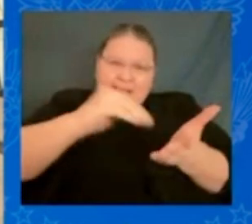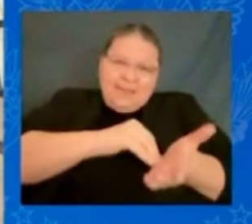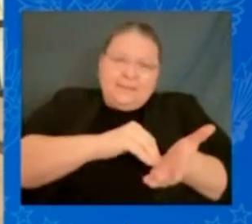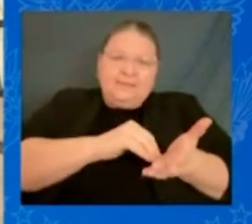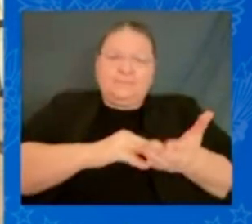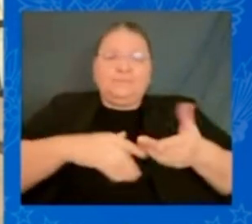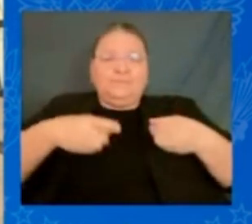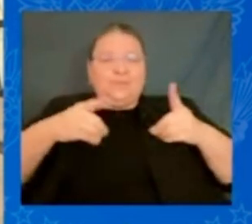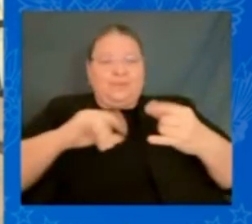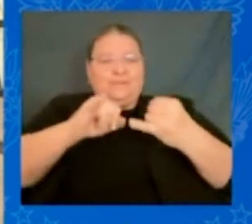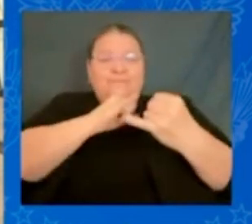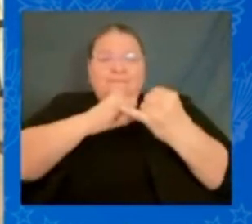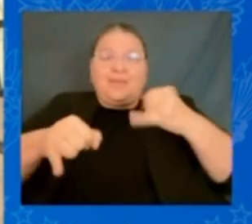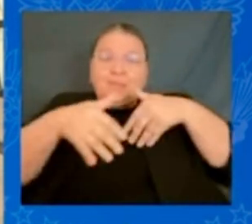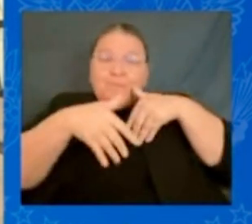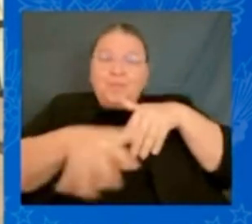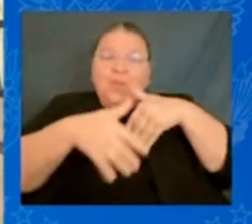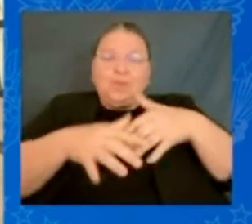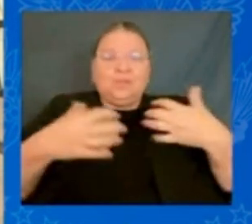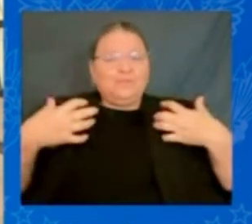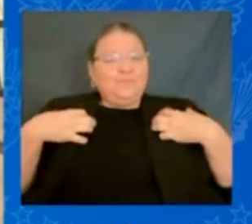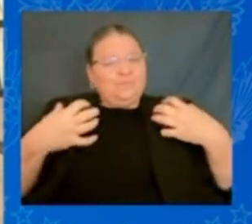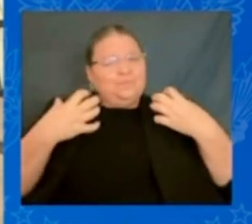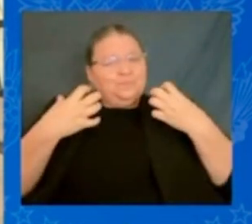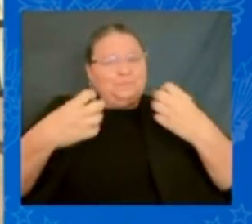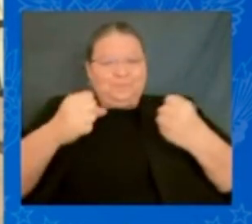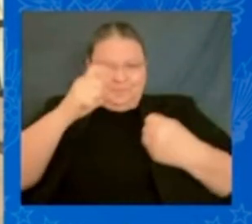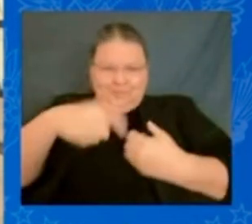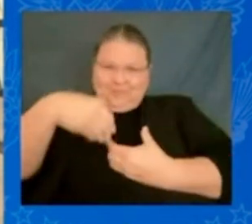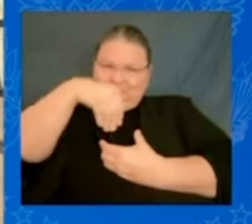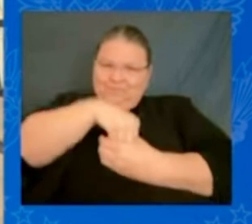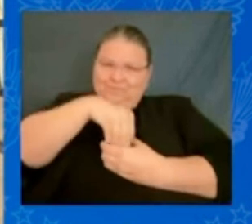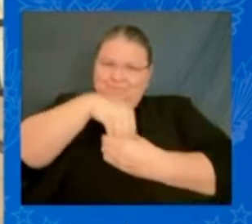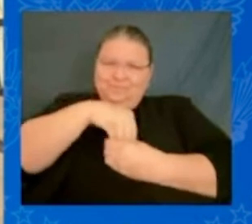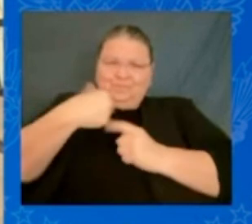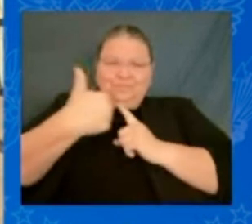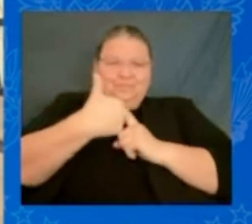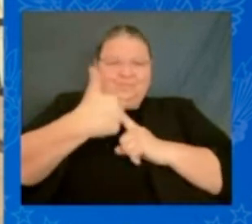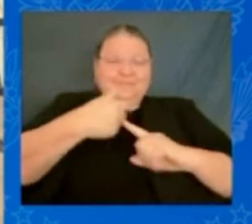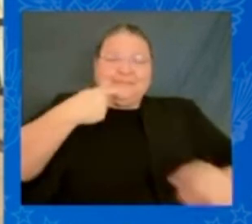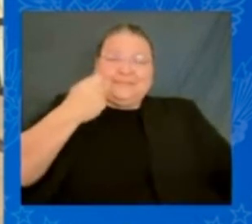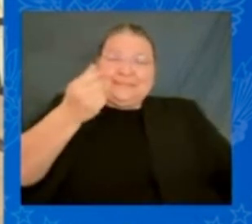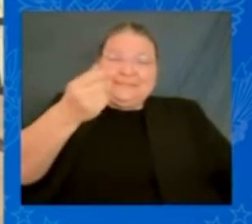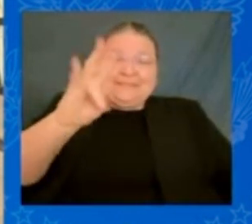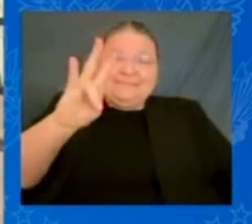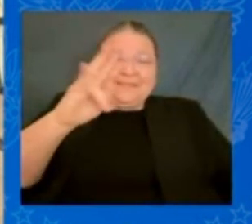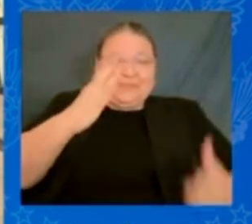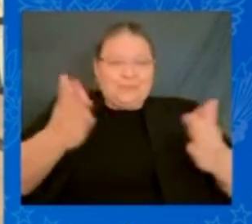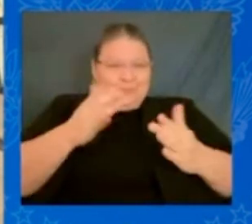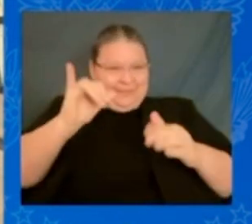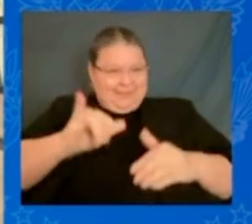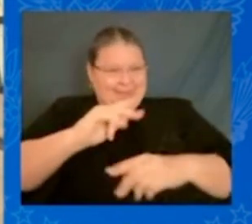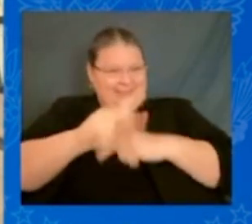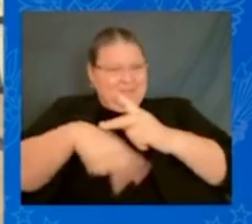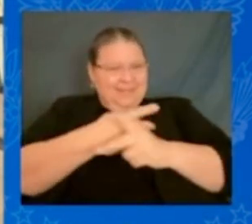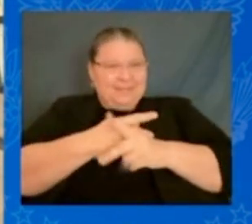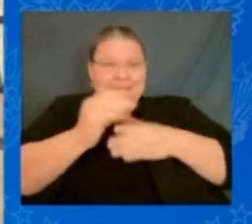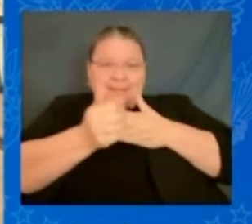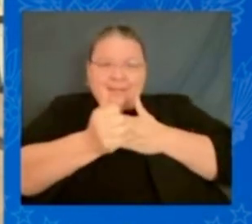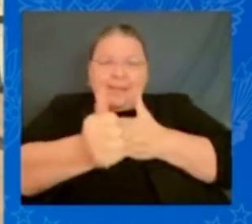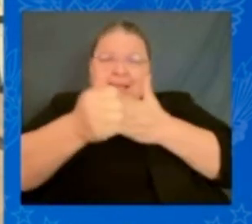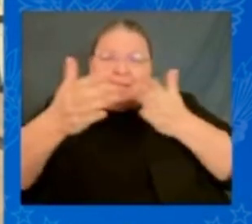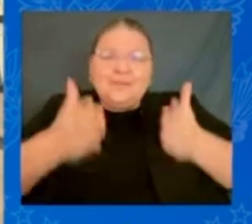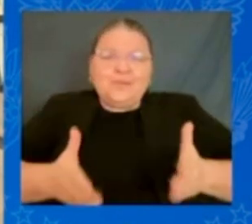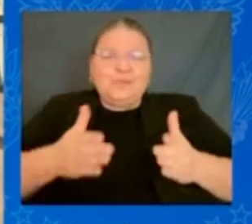courage that he must have had at 17 years old to do such a thing to be a leader in the student movement to